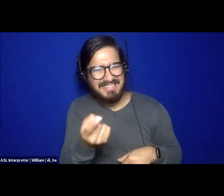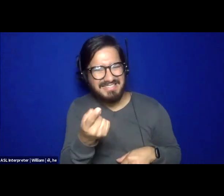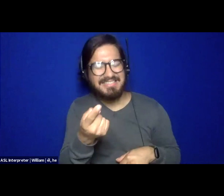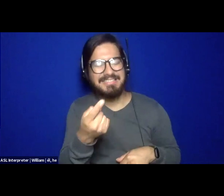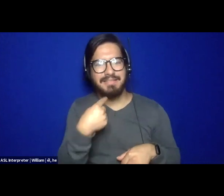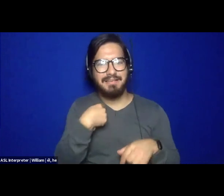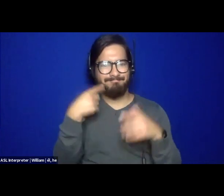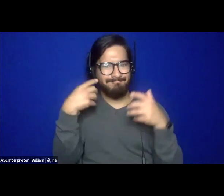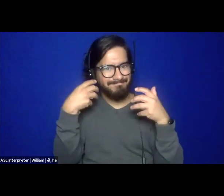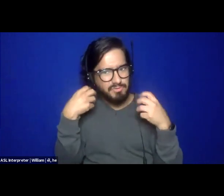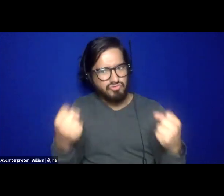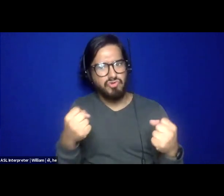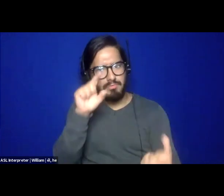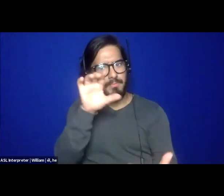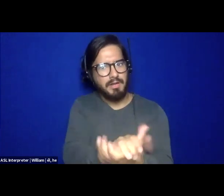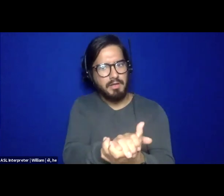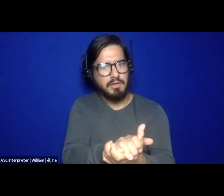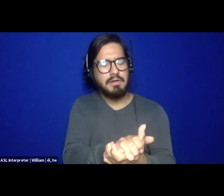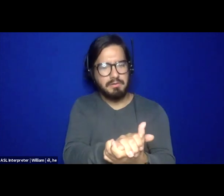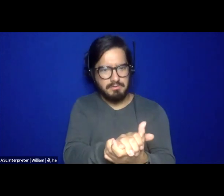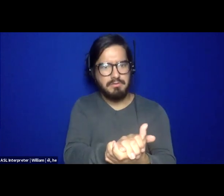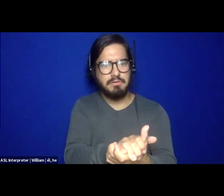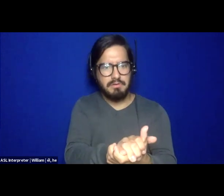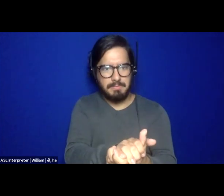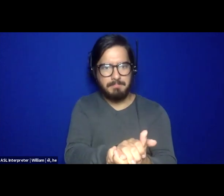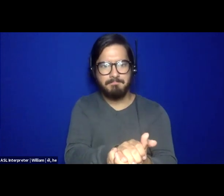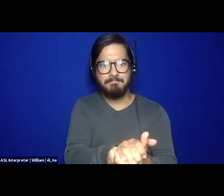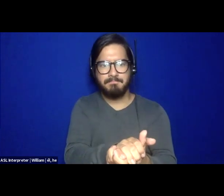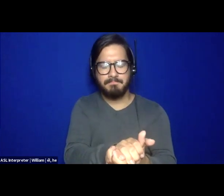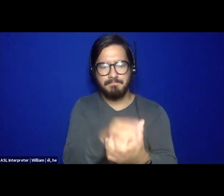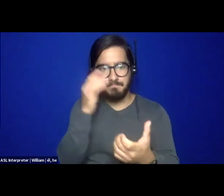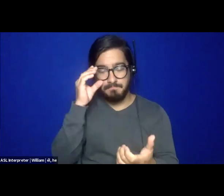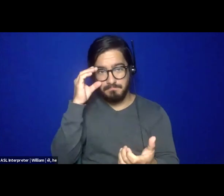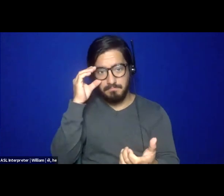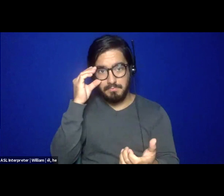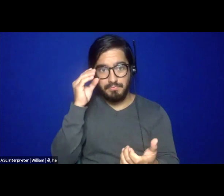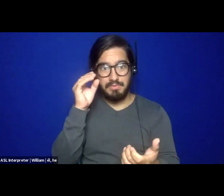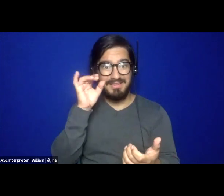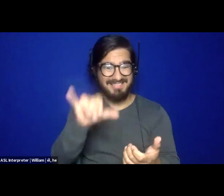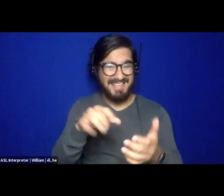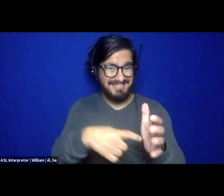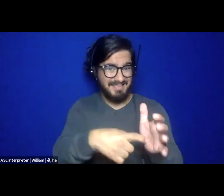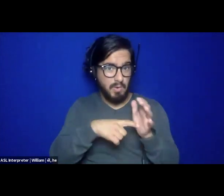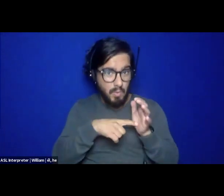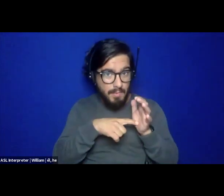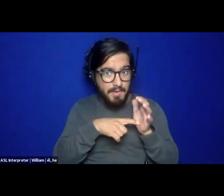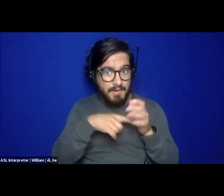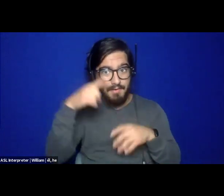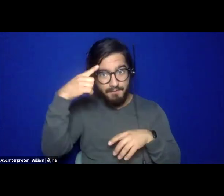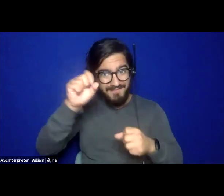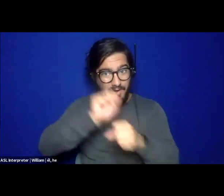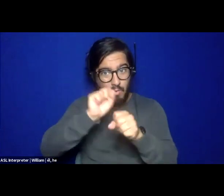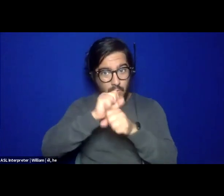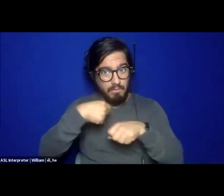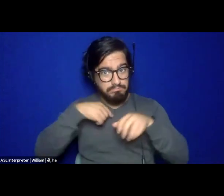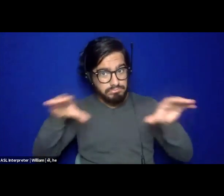that just for me, I don't feel like, um, that's a requirement for the work that I do.